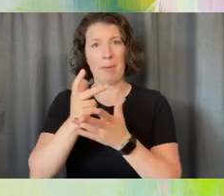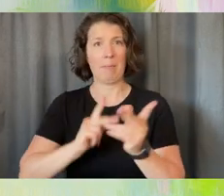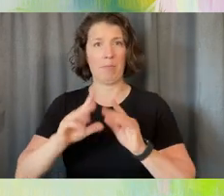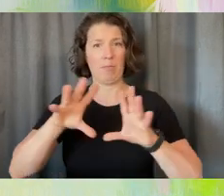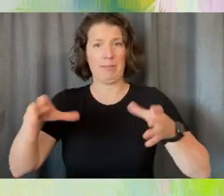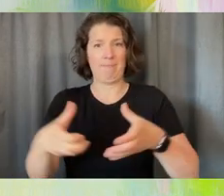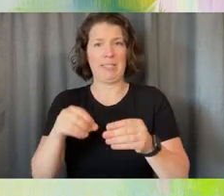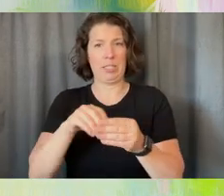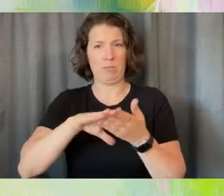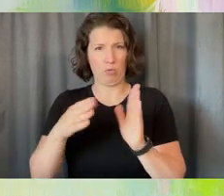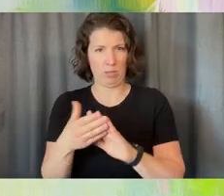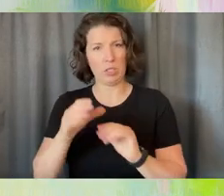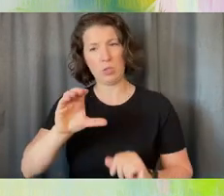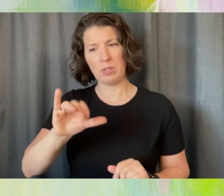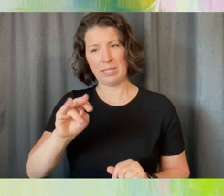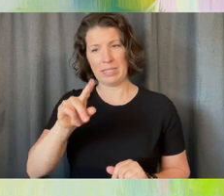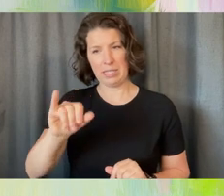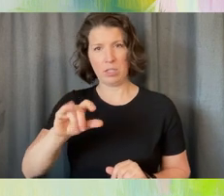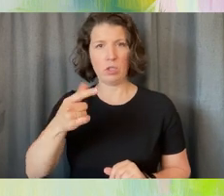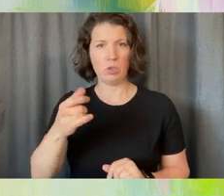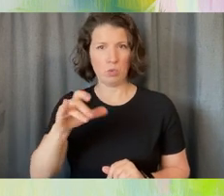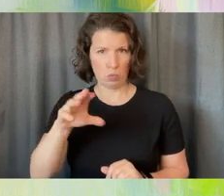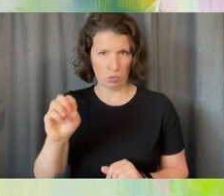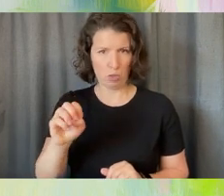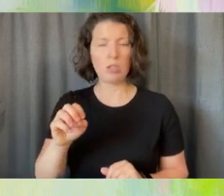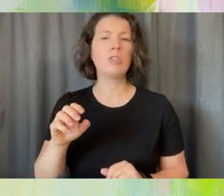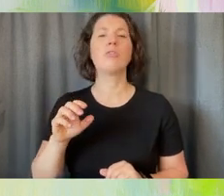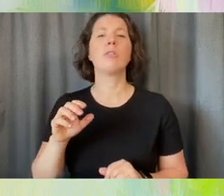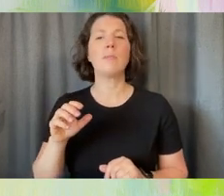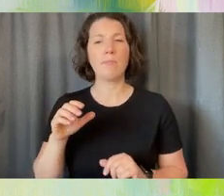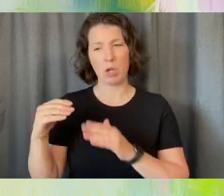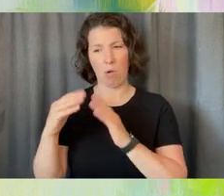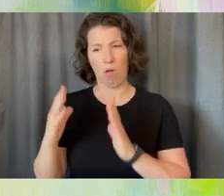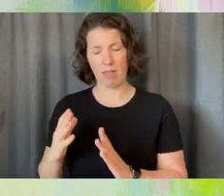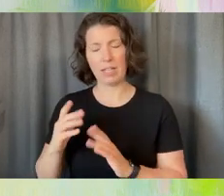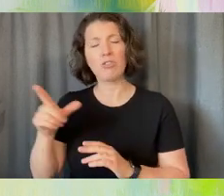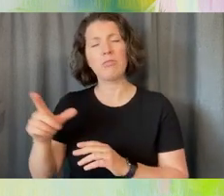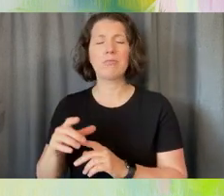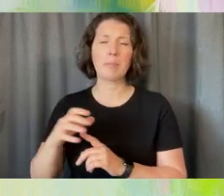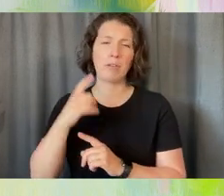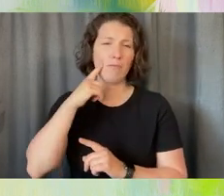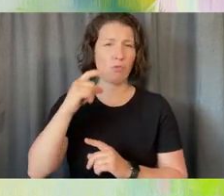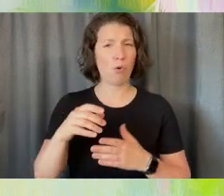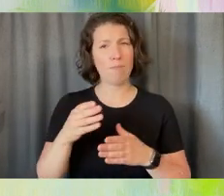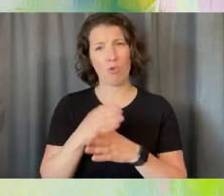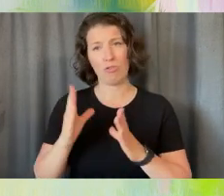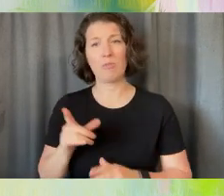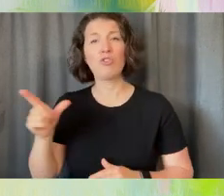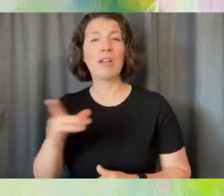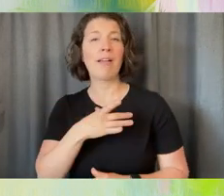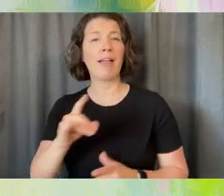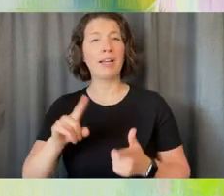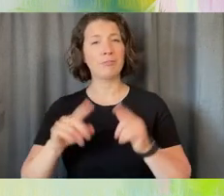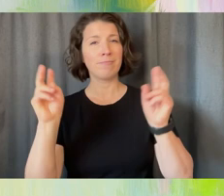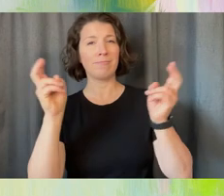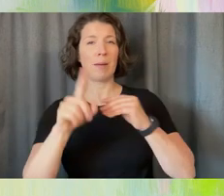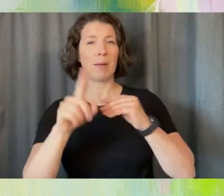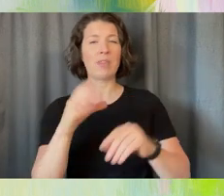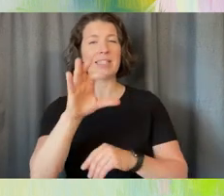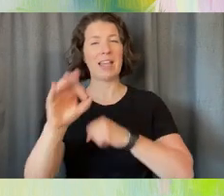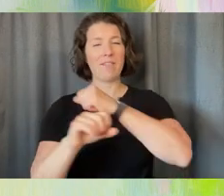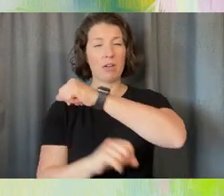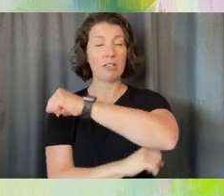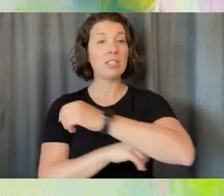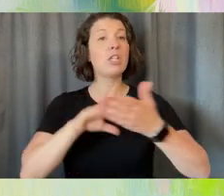George, our colleague at the Cystic Fibrosis Foundation, who's a champion for partnership, what she likes to say about the CF Foundation is community